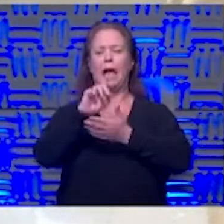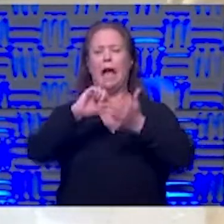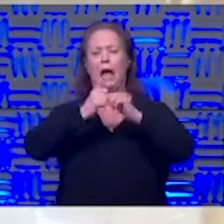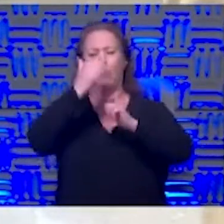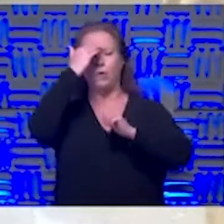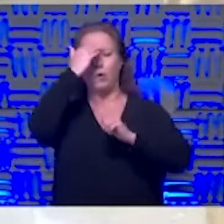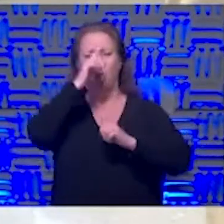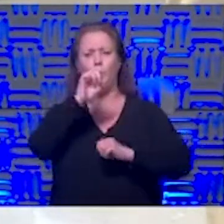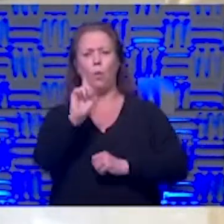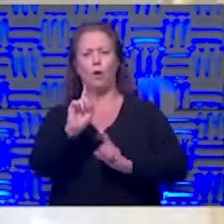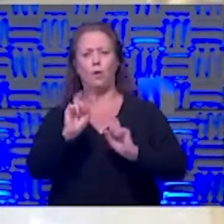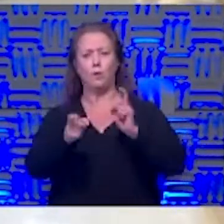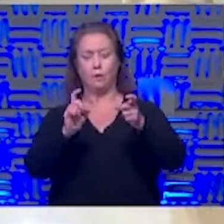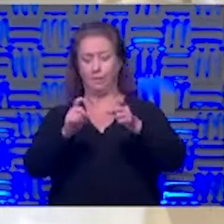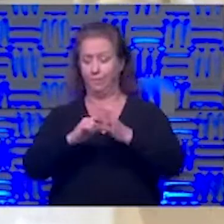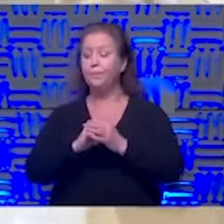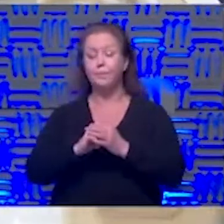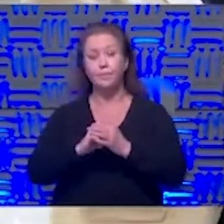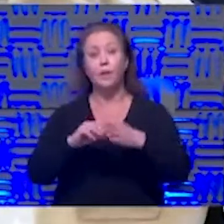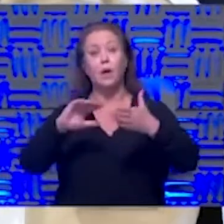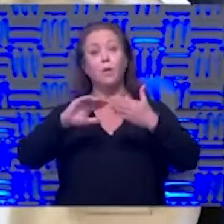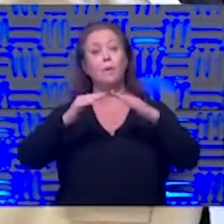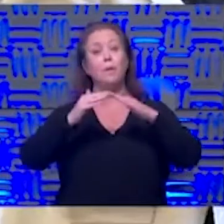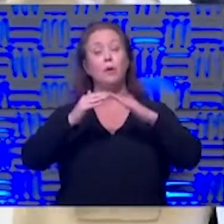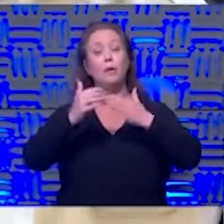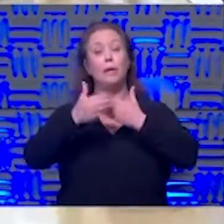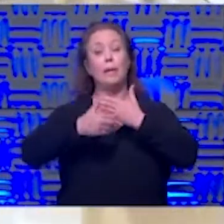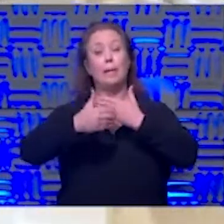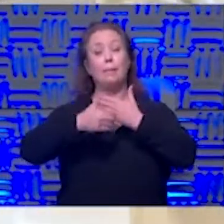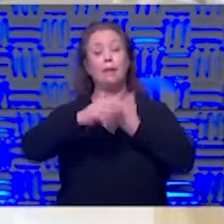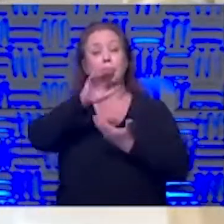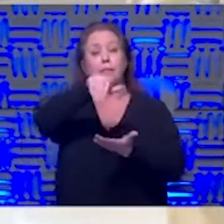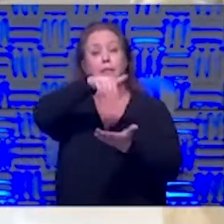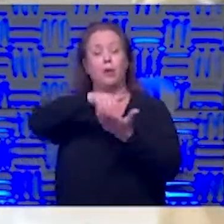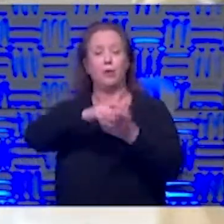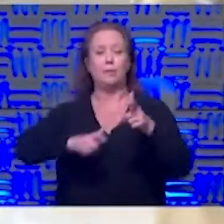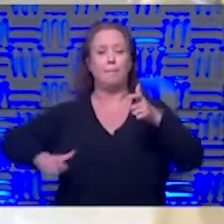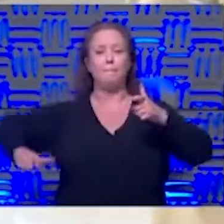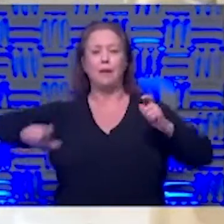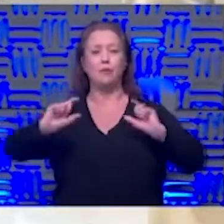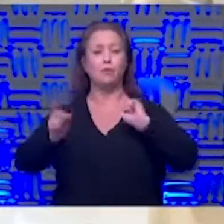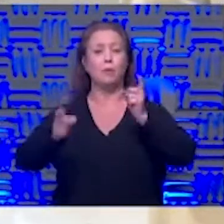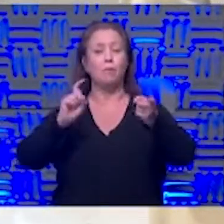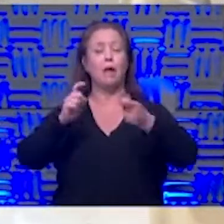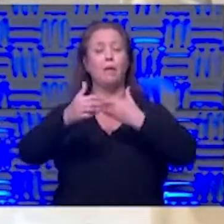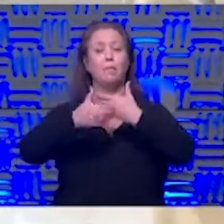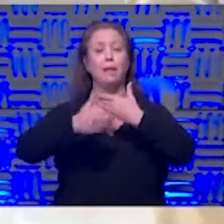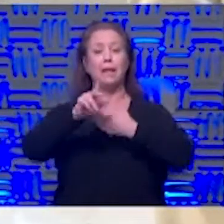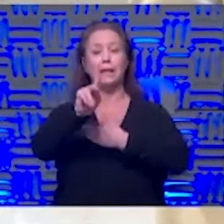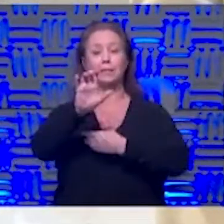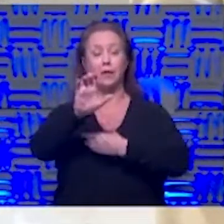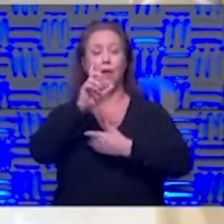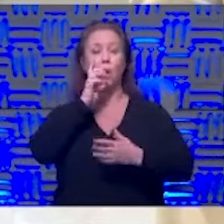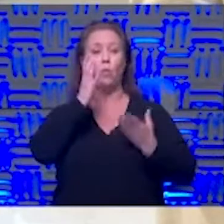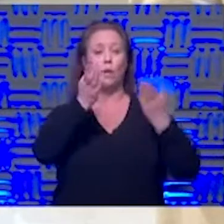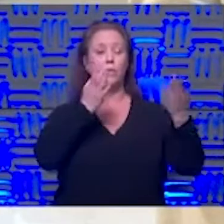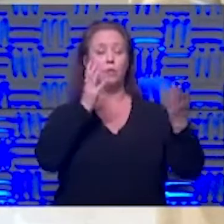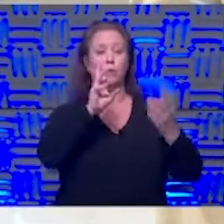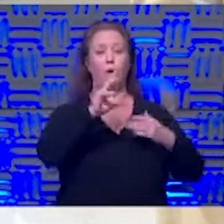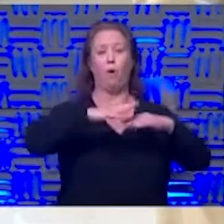well community blood center is the main supplier of blood for the kansas city and surrounding areas we service 60 plus hospitals